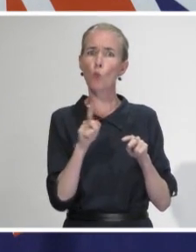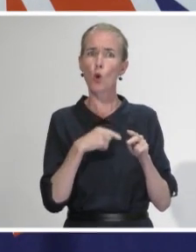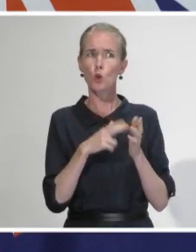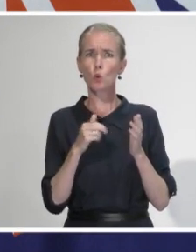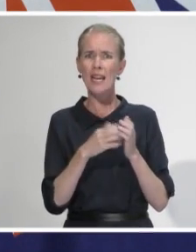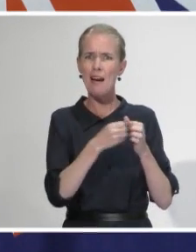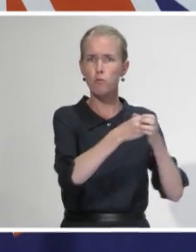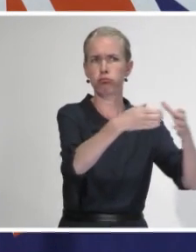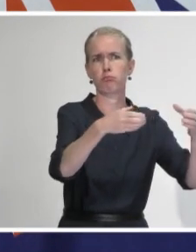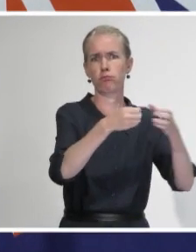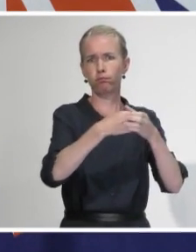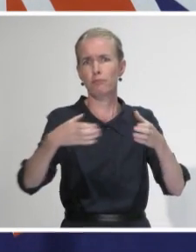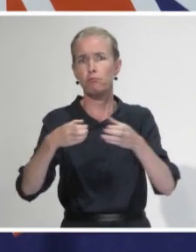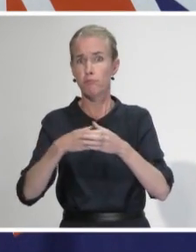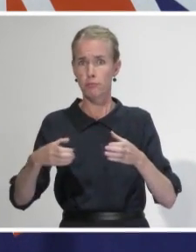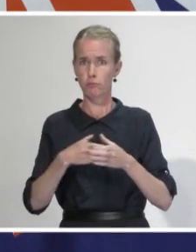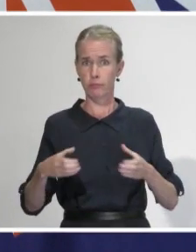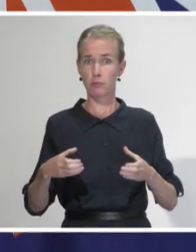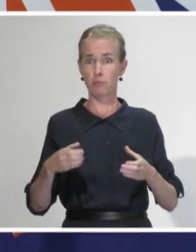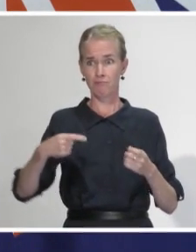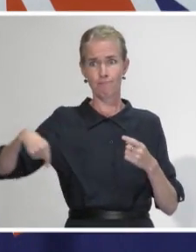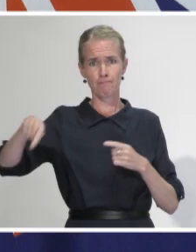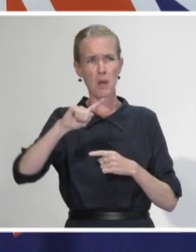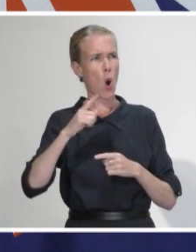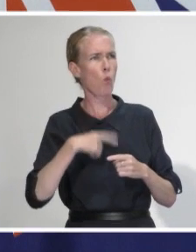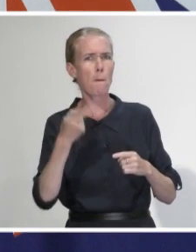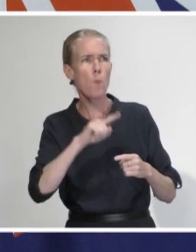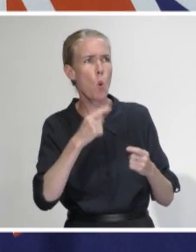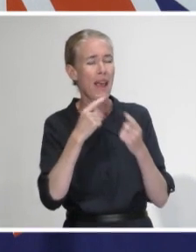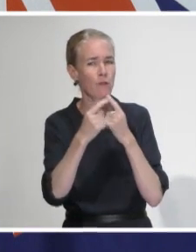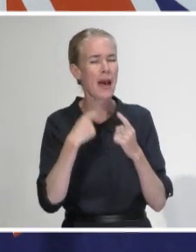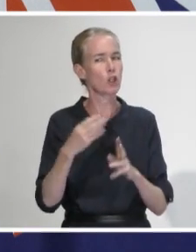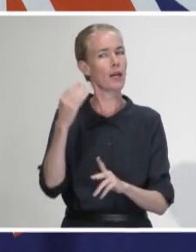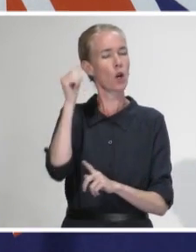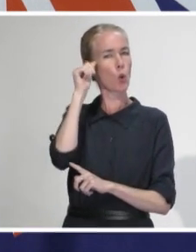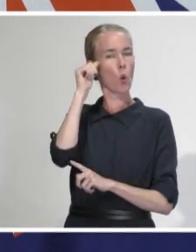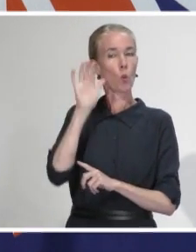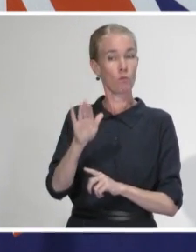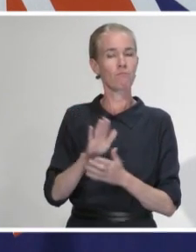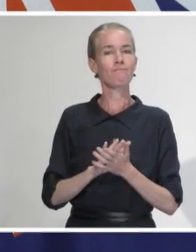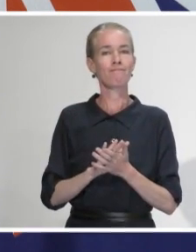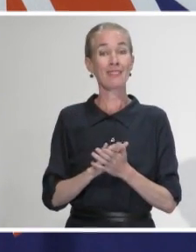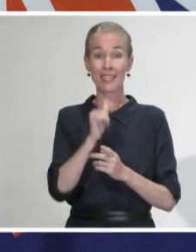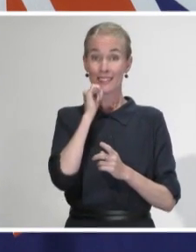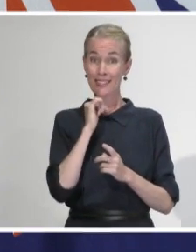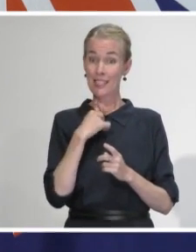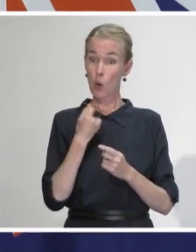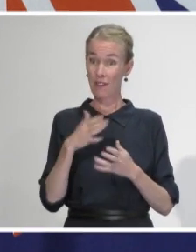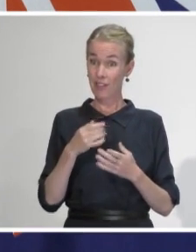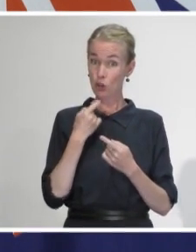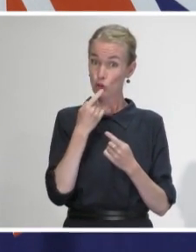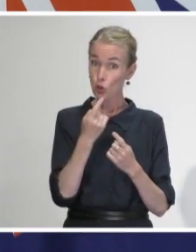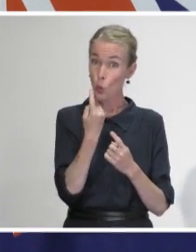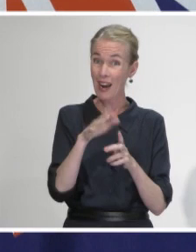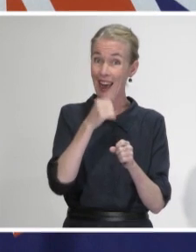in the management of them. Just some clarity around one of the clusters yesterday that was named as being related to spectrum